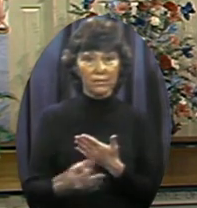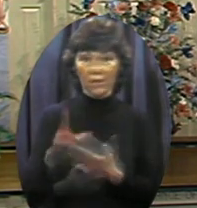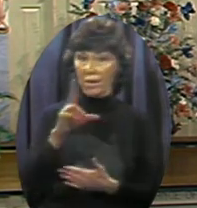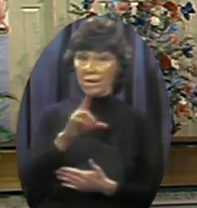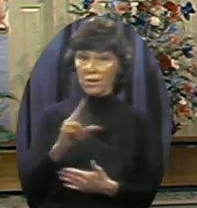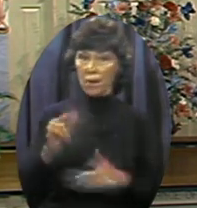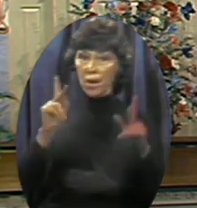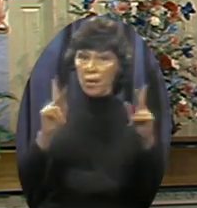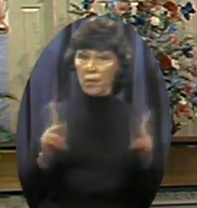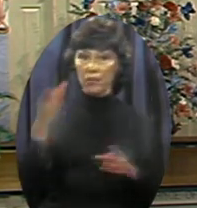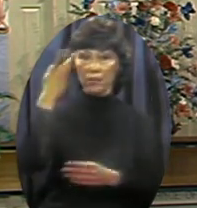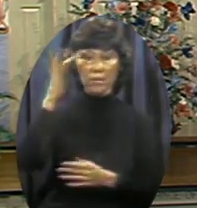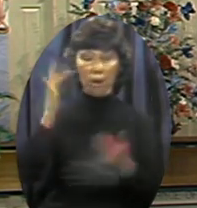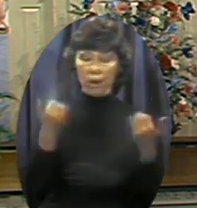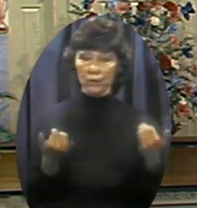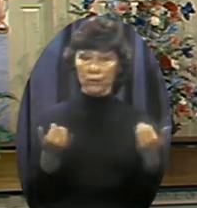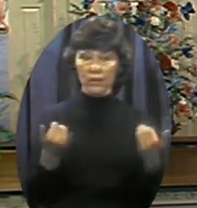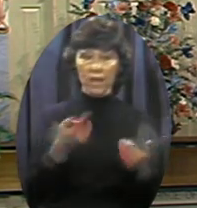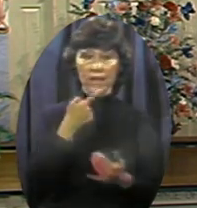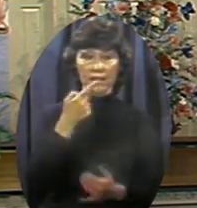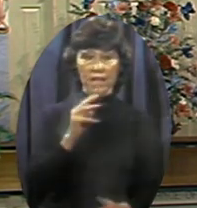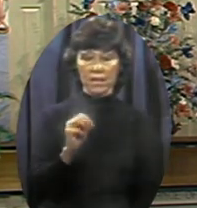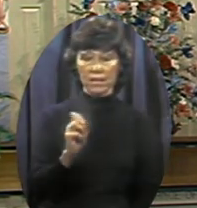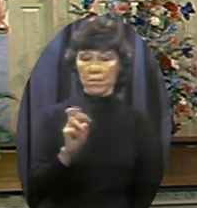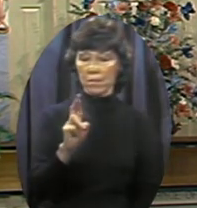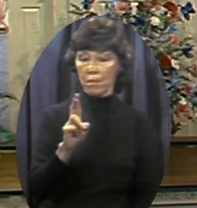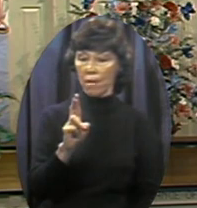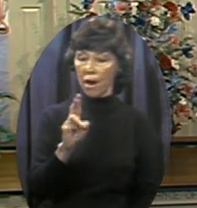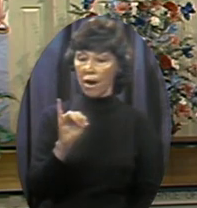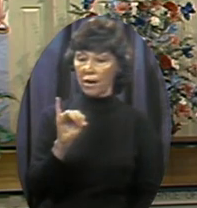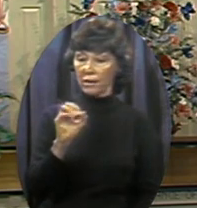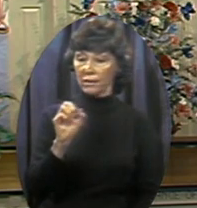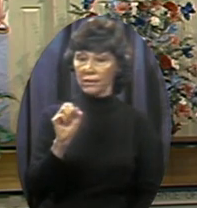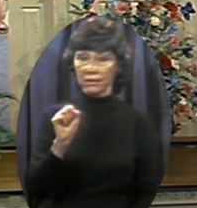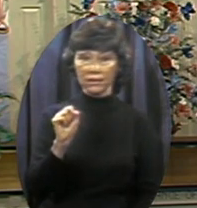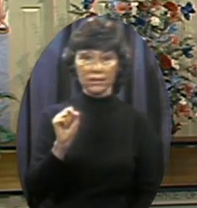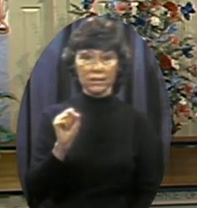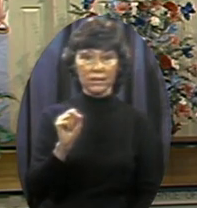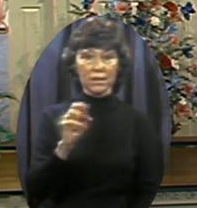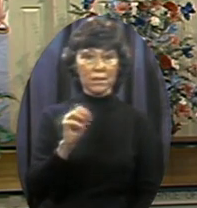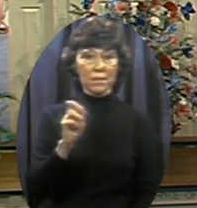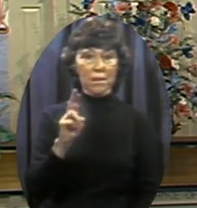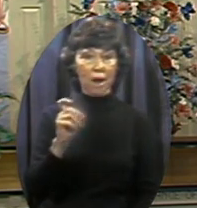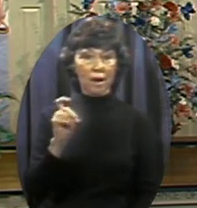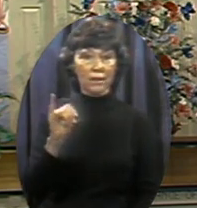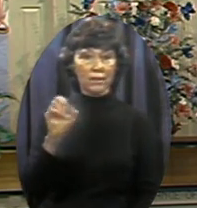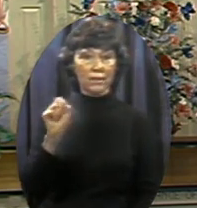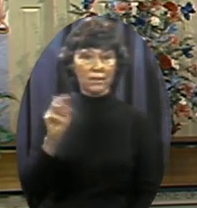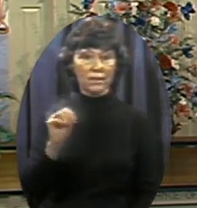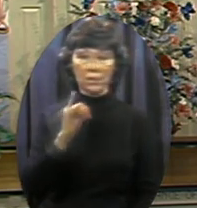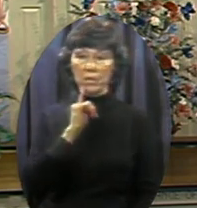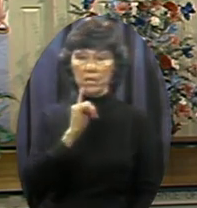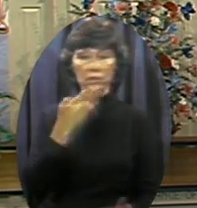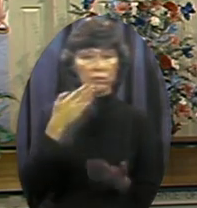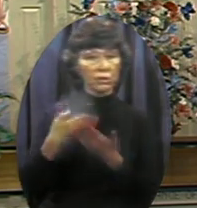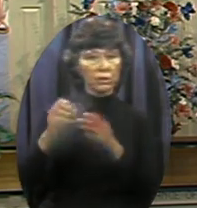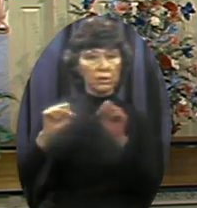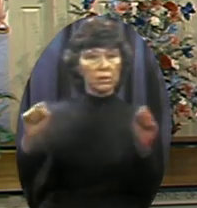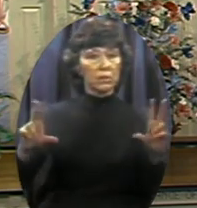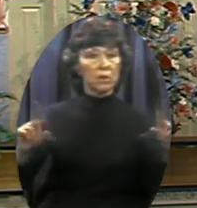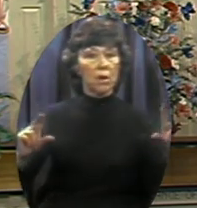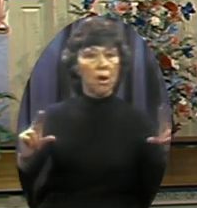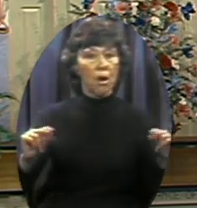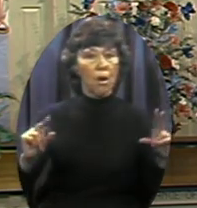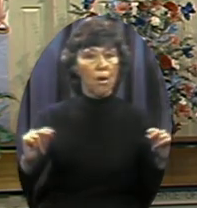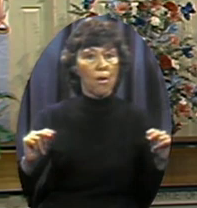Marxist system As a viable economic system I was at Harvard speaking the other day And someone in the press conference said Oh yes we have two here at Harvard I